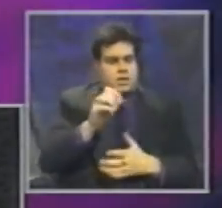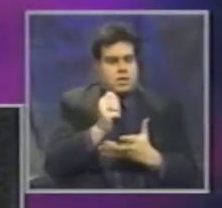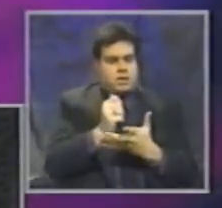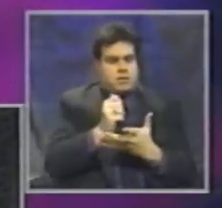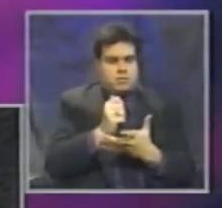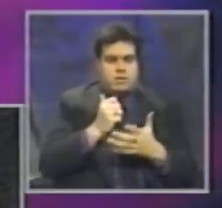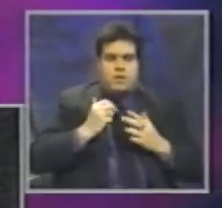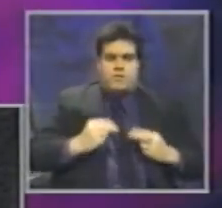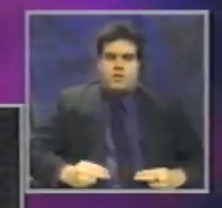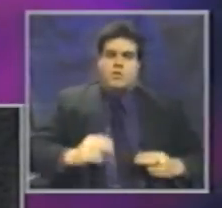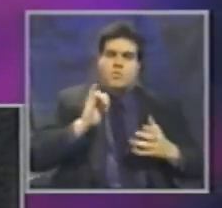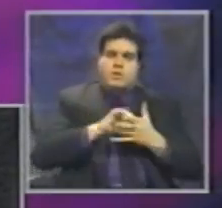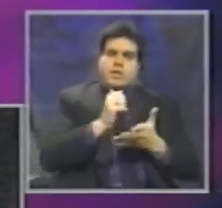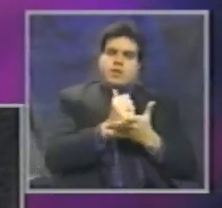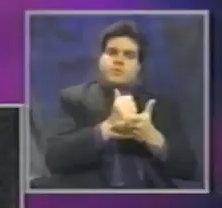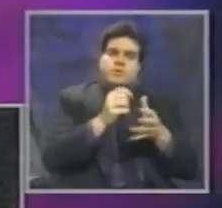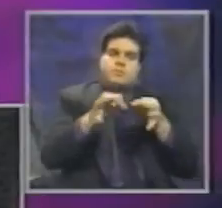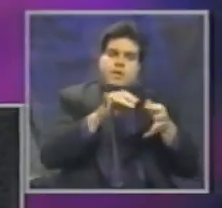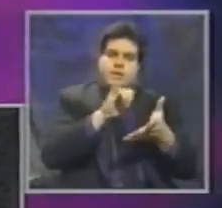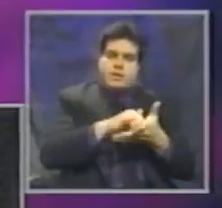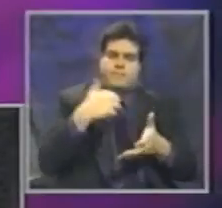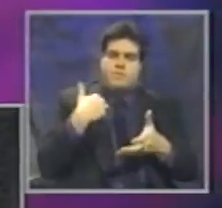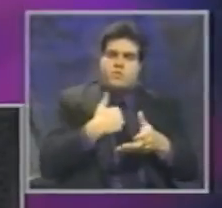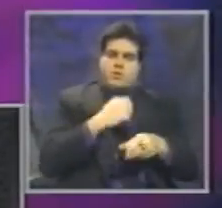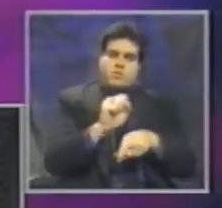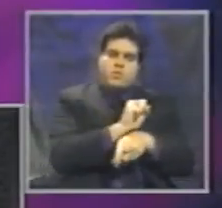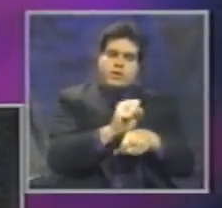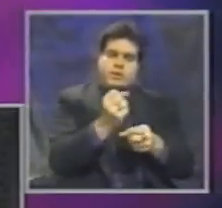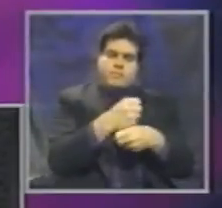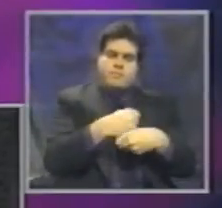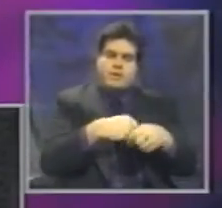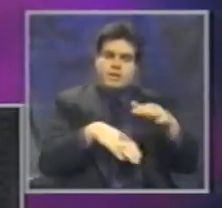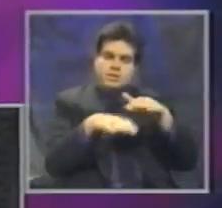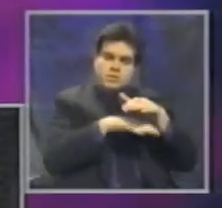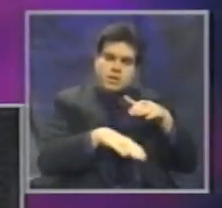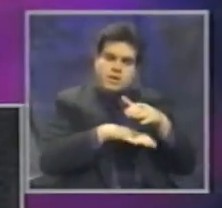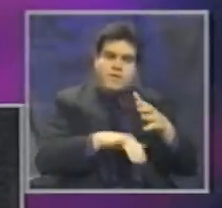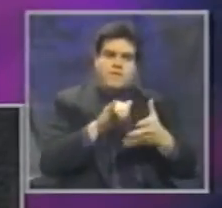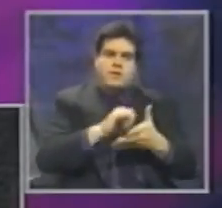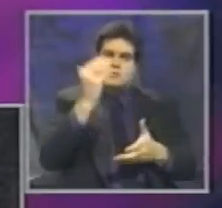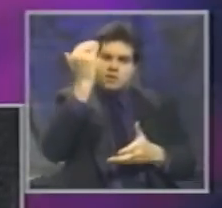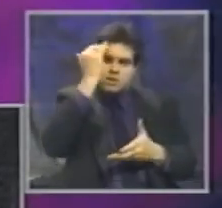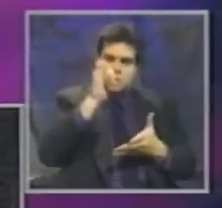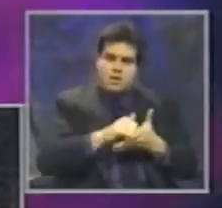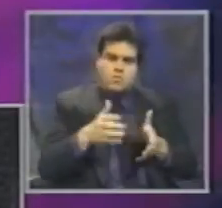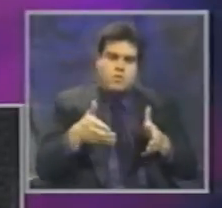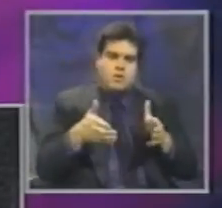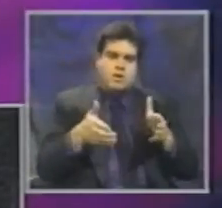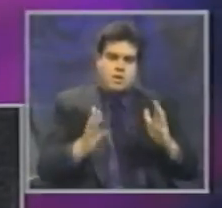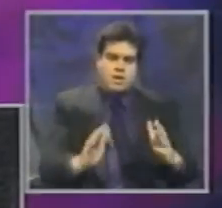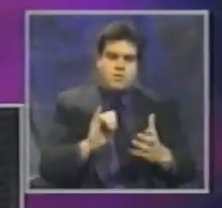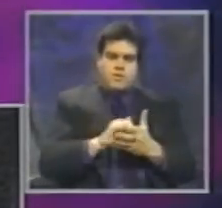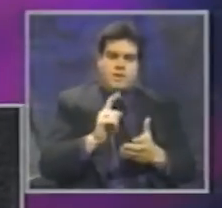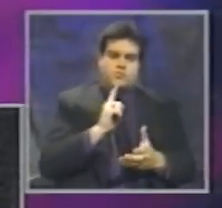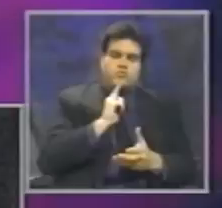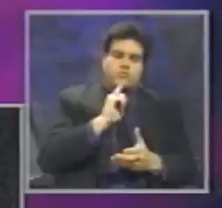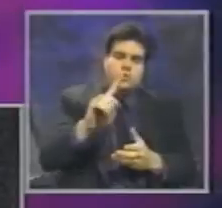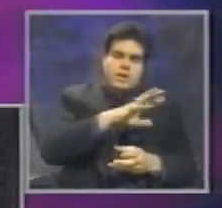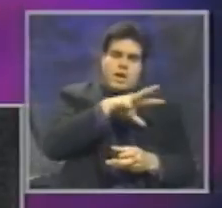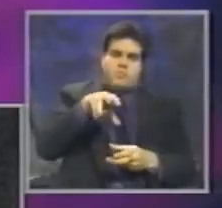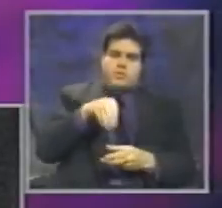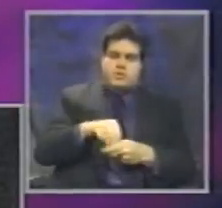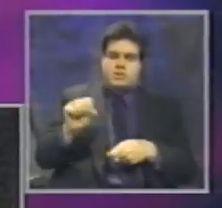enterprise. We've been working to establish an infrastructure and the knowledge that will allow a truly comprehensive effort